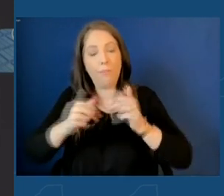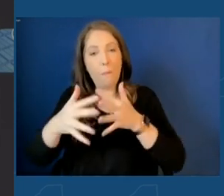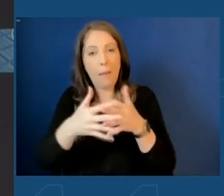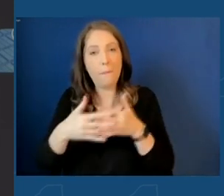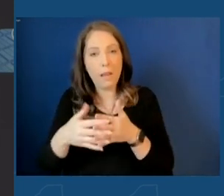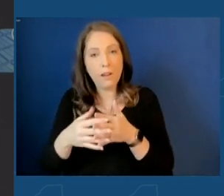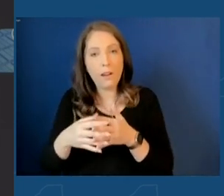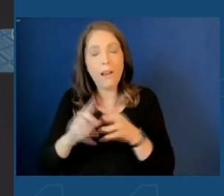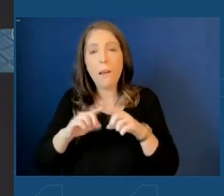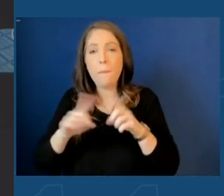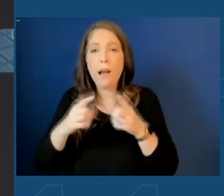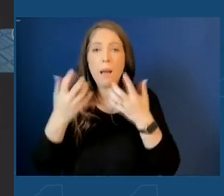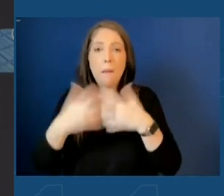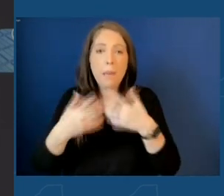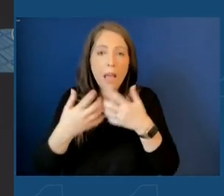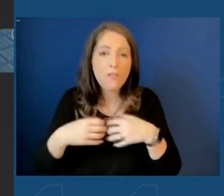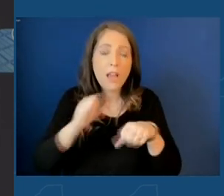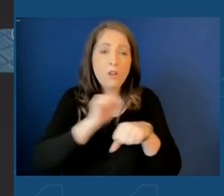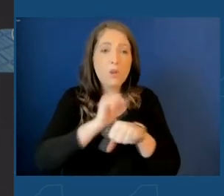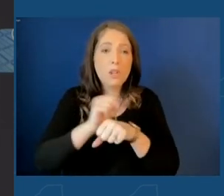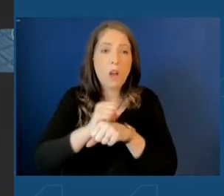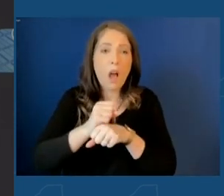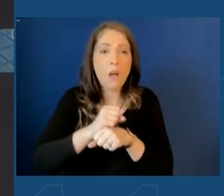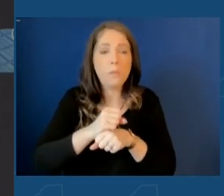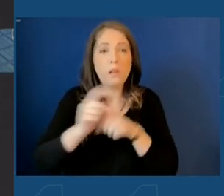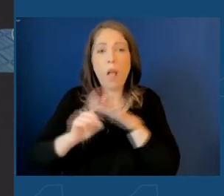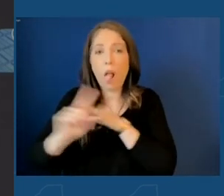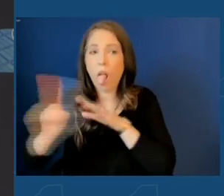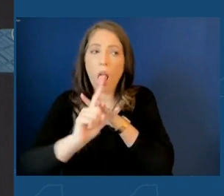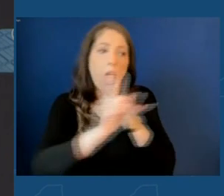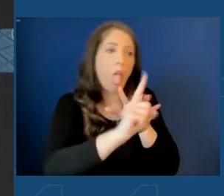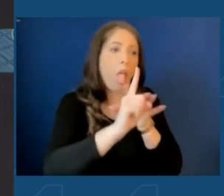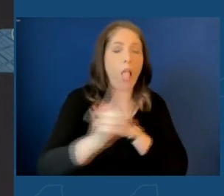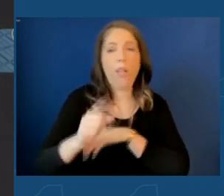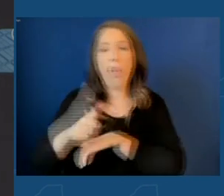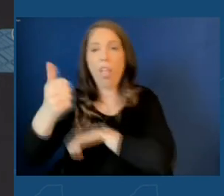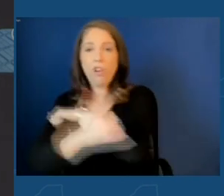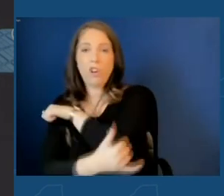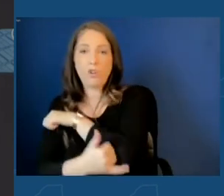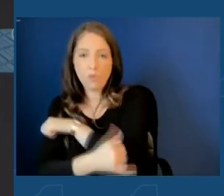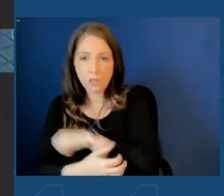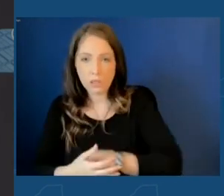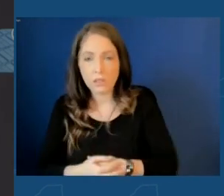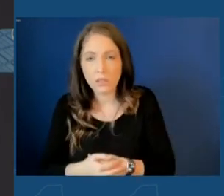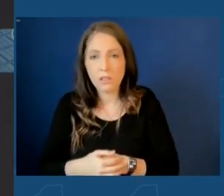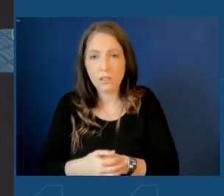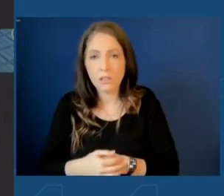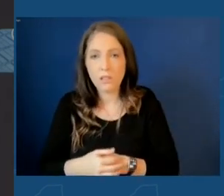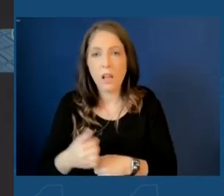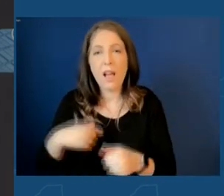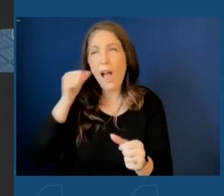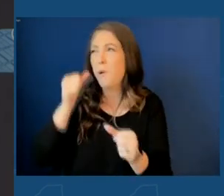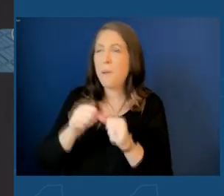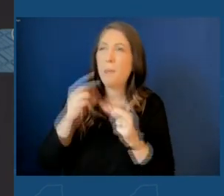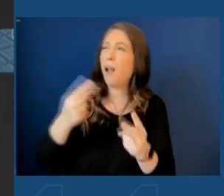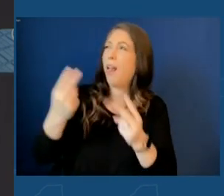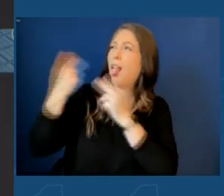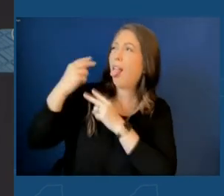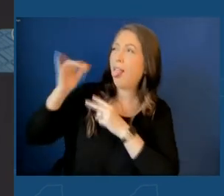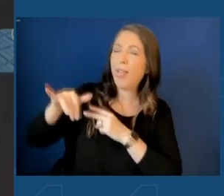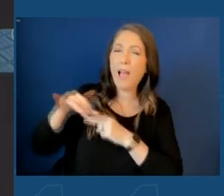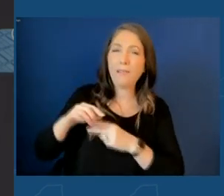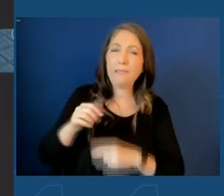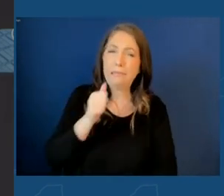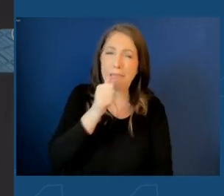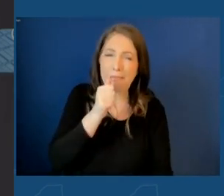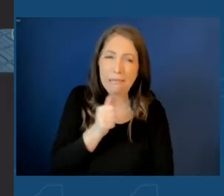hemorrhaged manufacturing jobs overseas. I still recall that painful, awful meeting when the head of carrier,